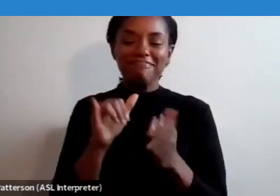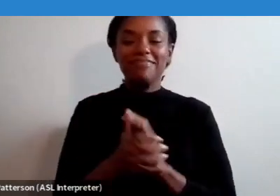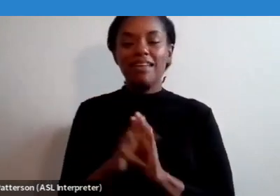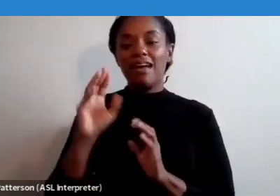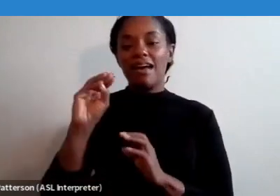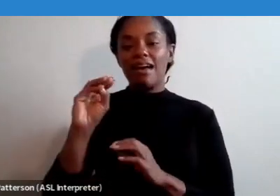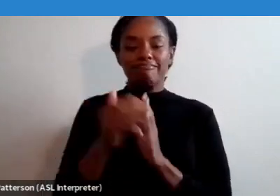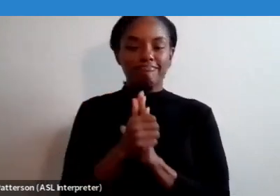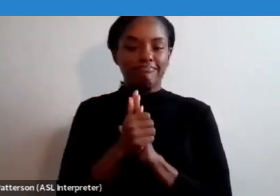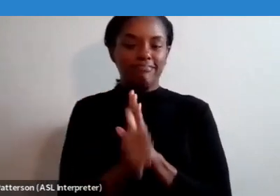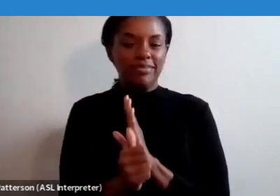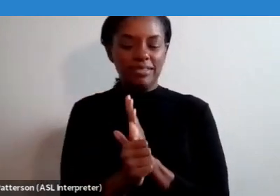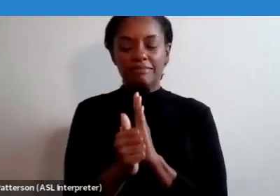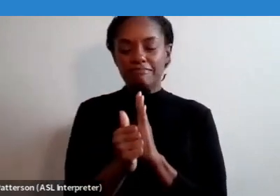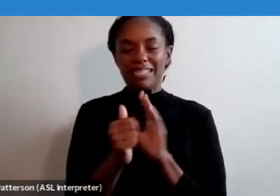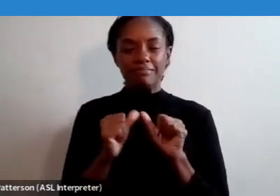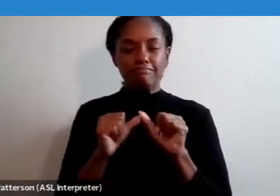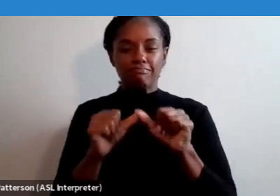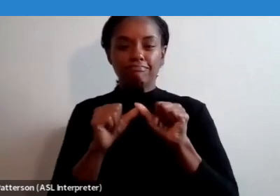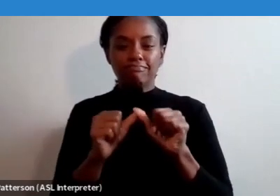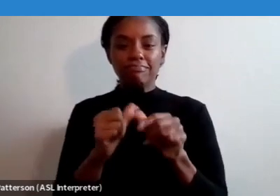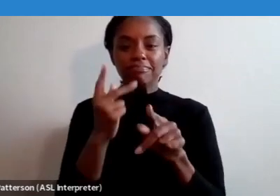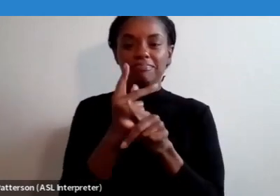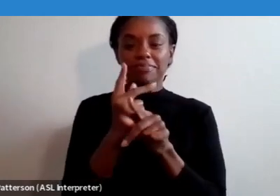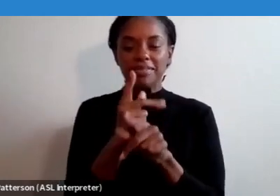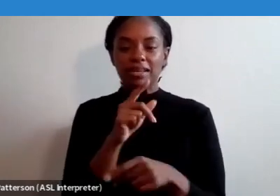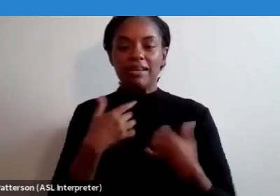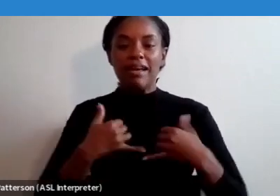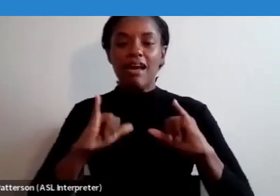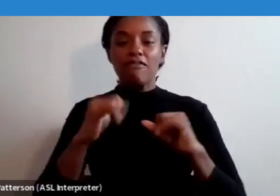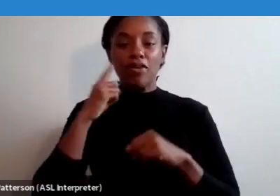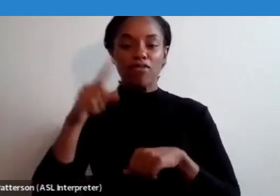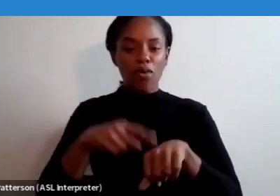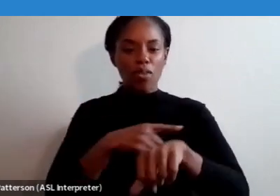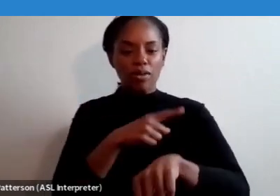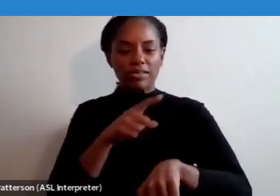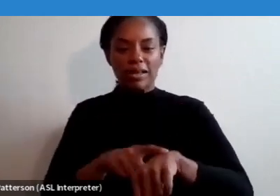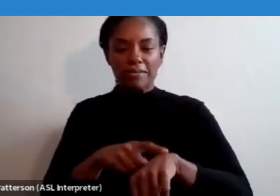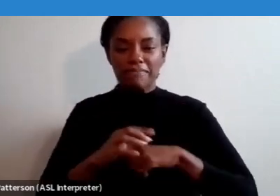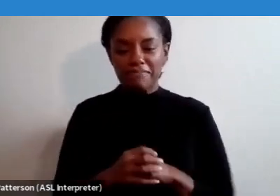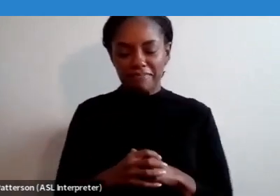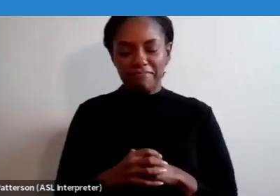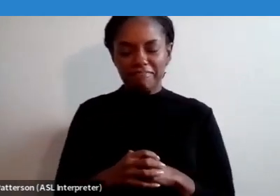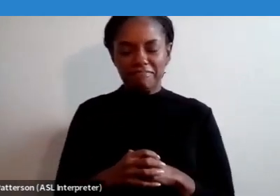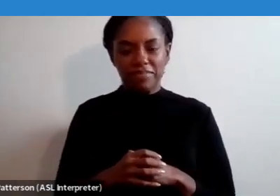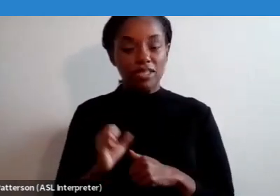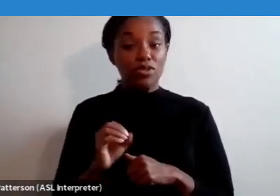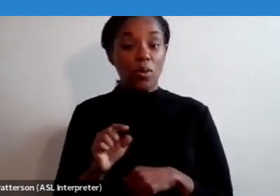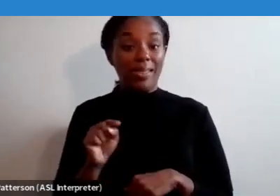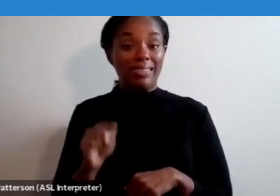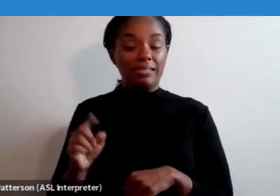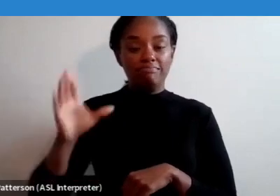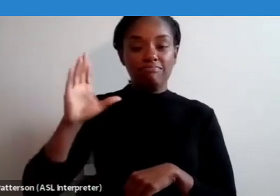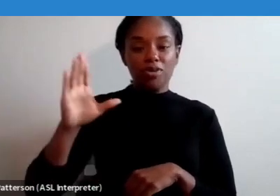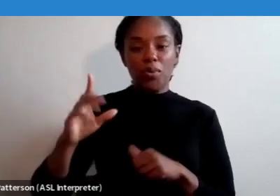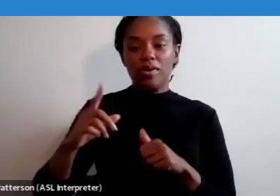sustained, consistent, self-discipline effort over an extended period of time. In this talk, we'll first